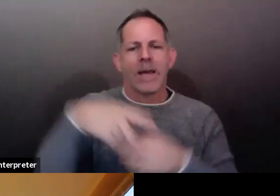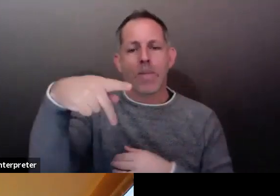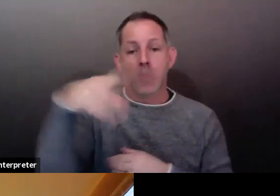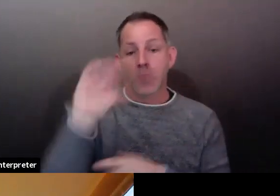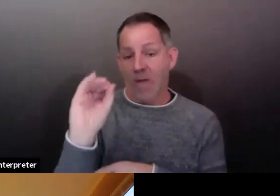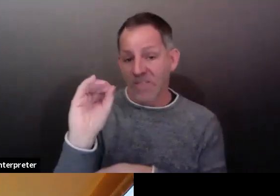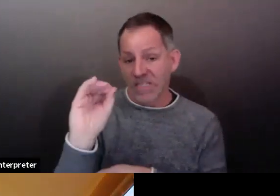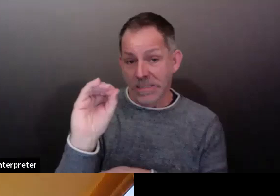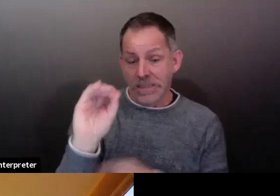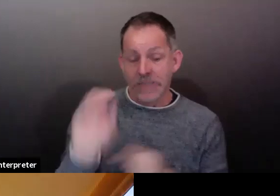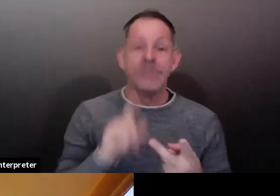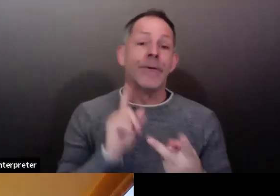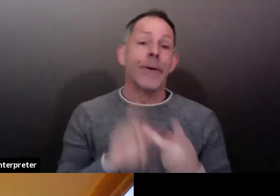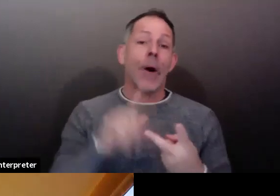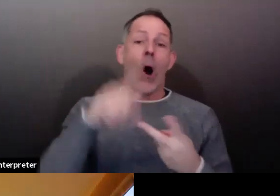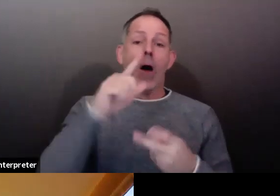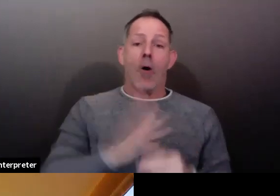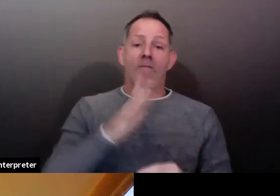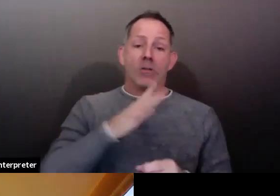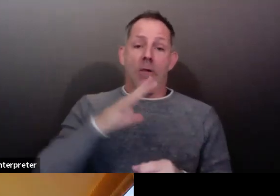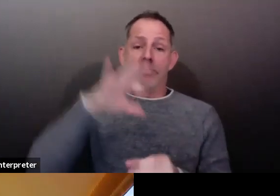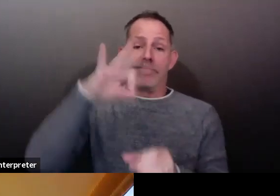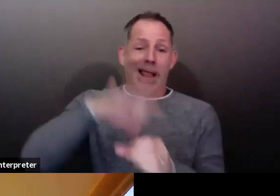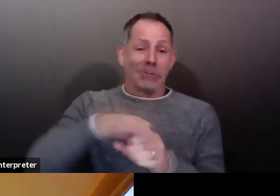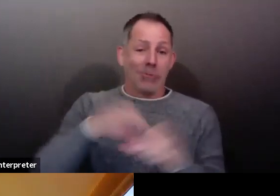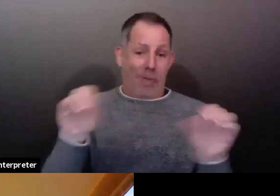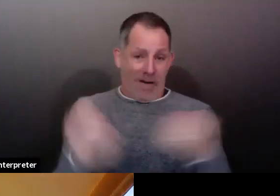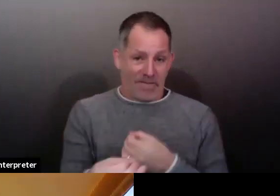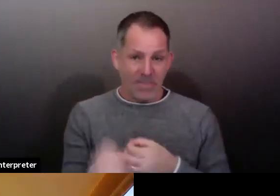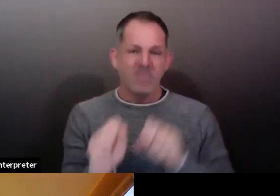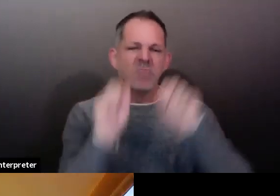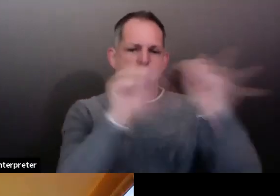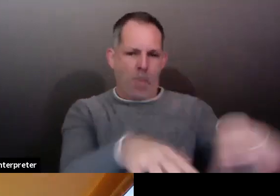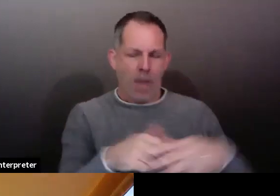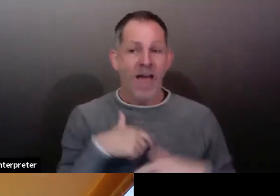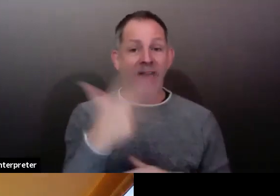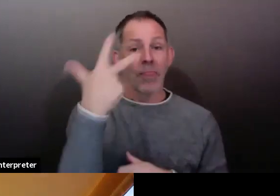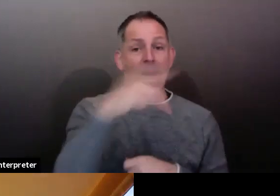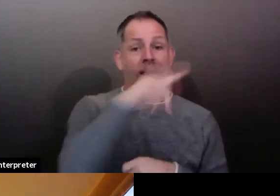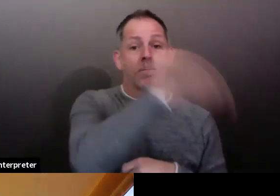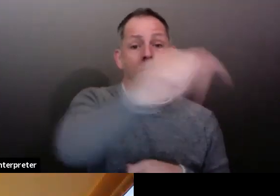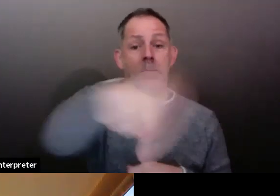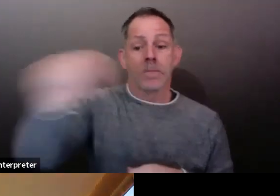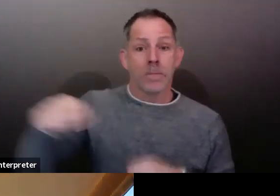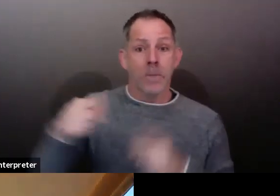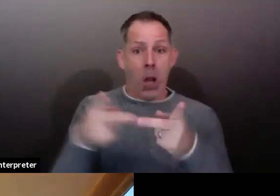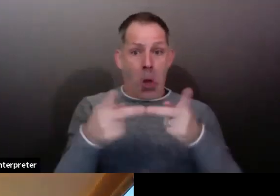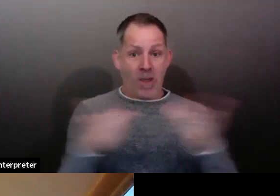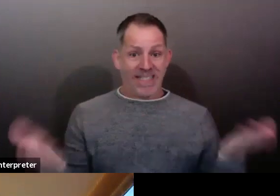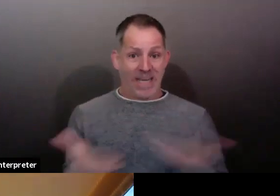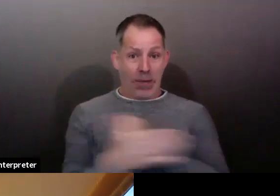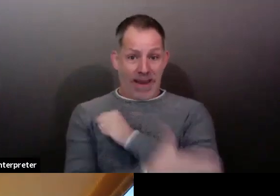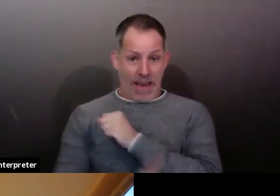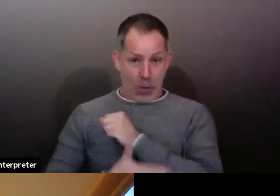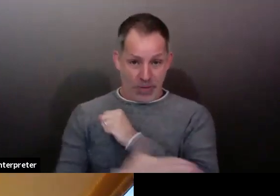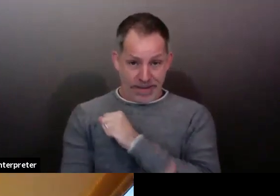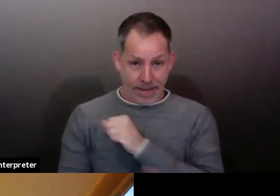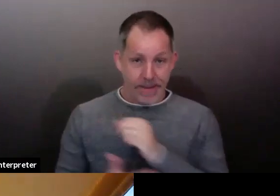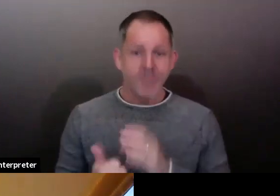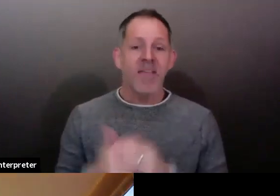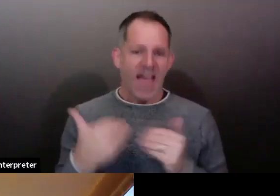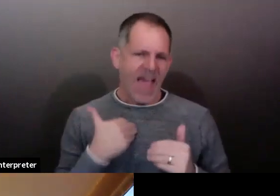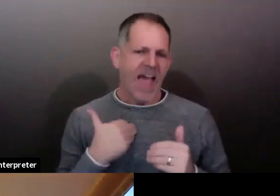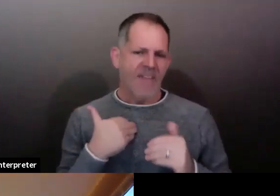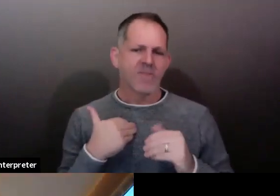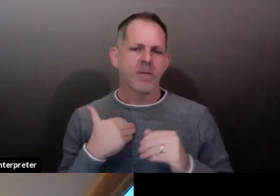three locations really around the county. And all the locations and addresses Dropboxes and accessible voting